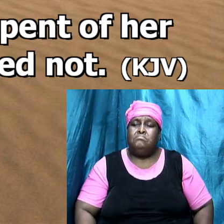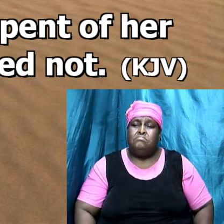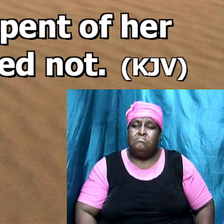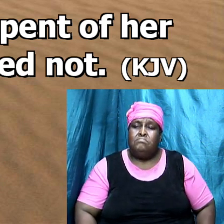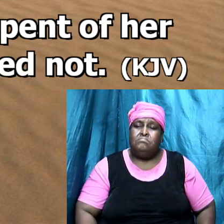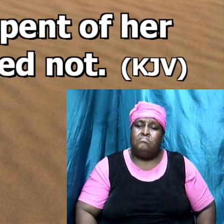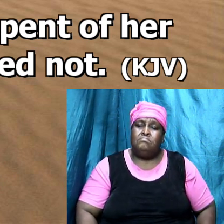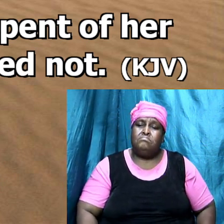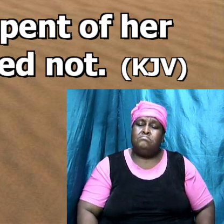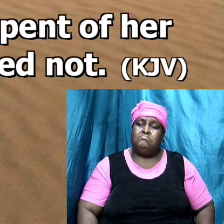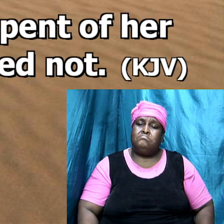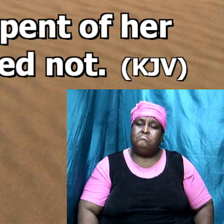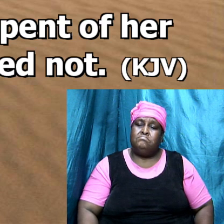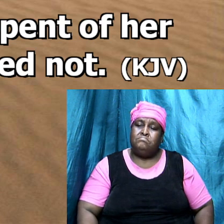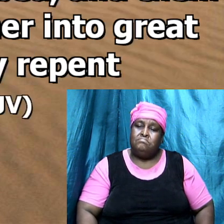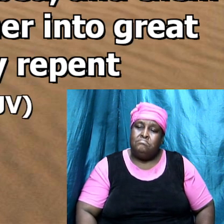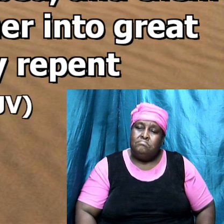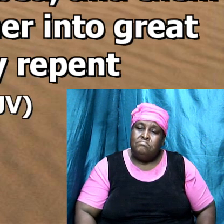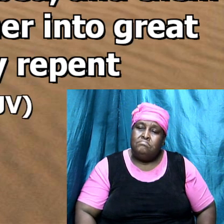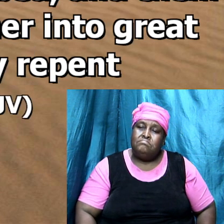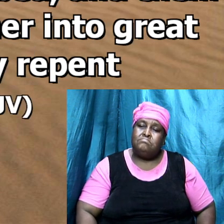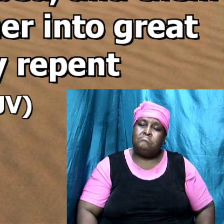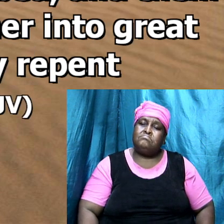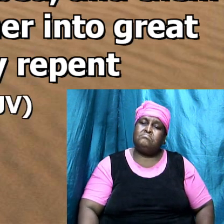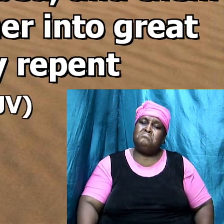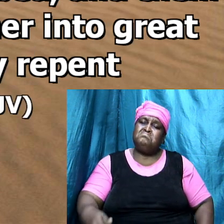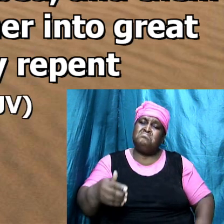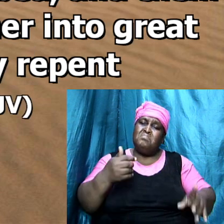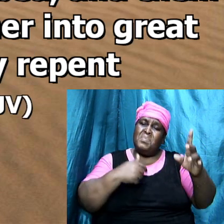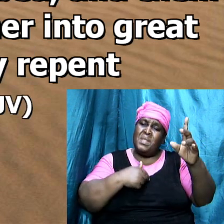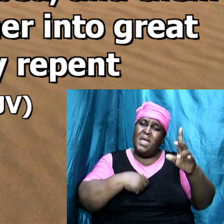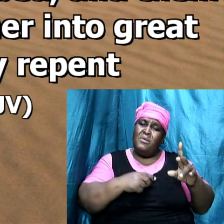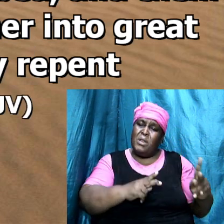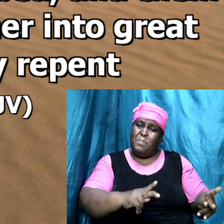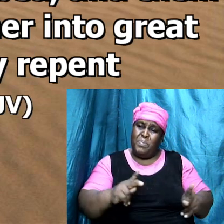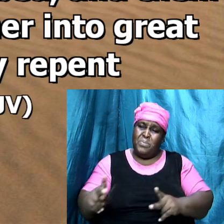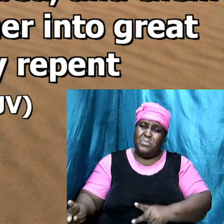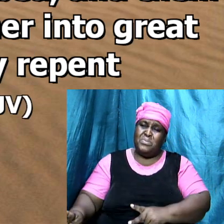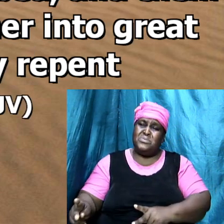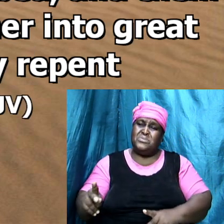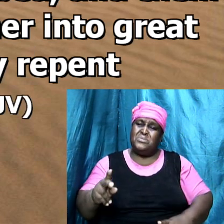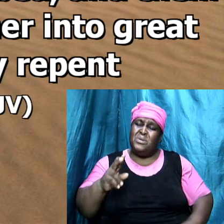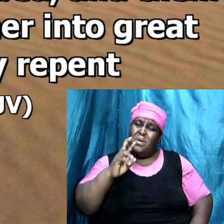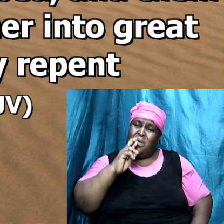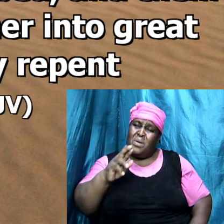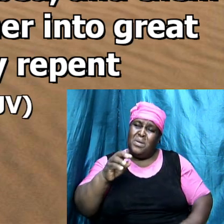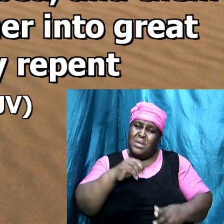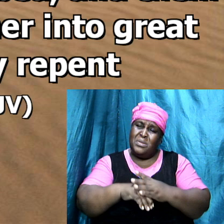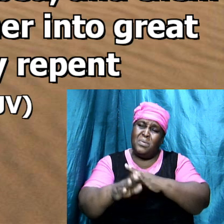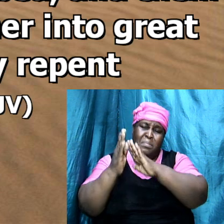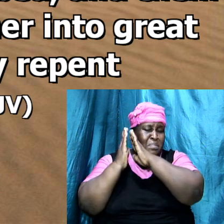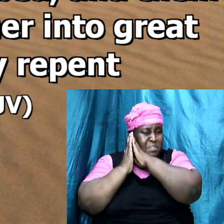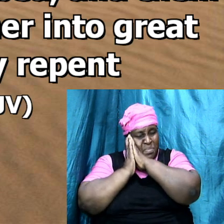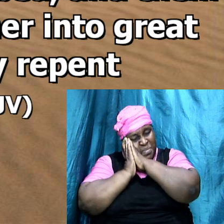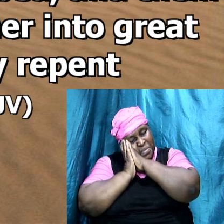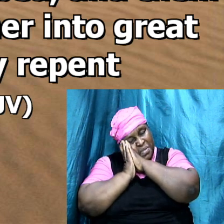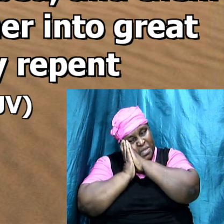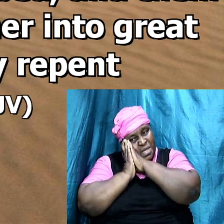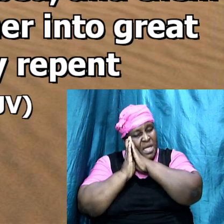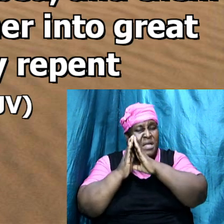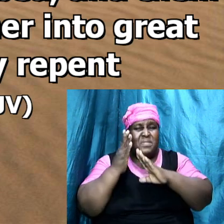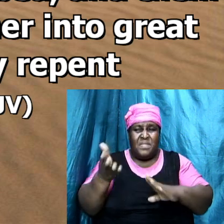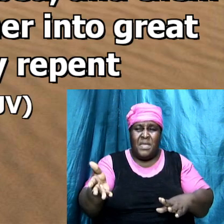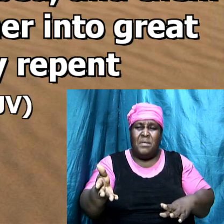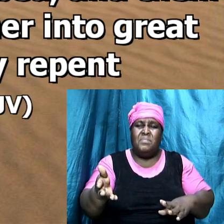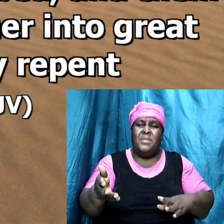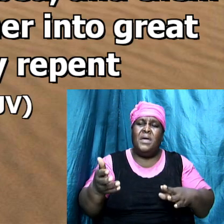behold I will cast her into a bed and them that commit adultery